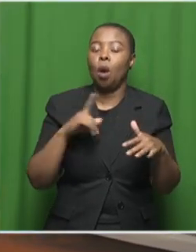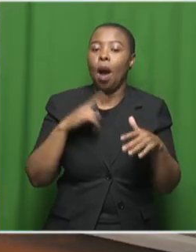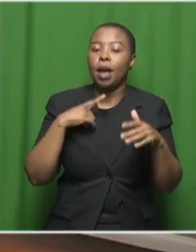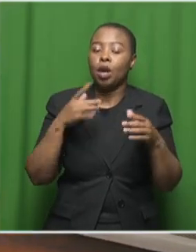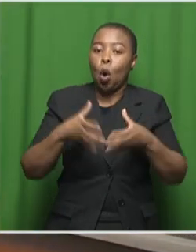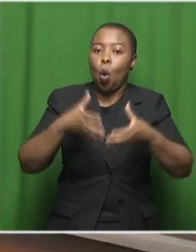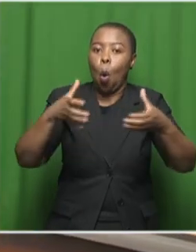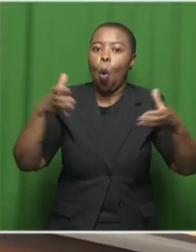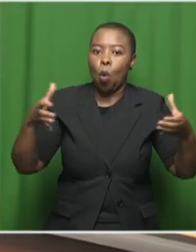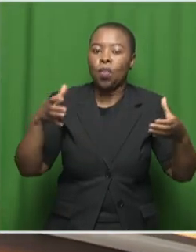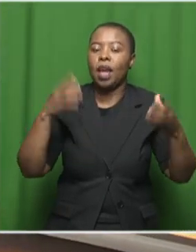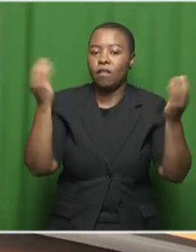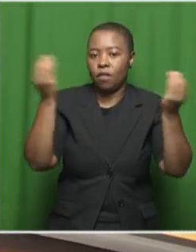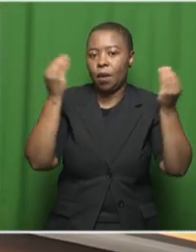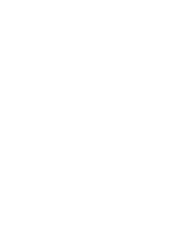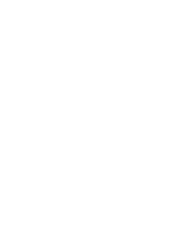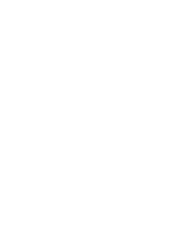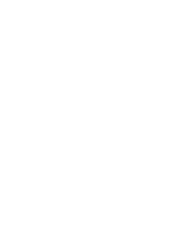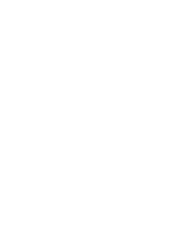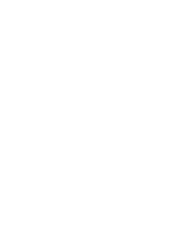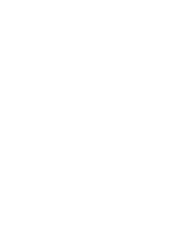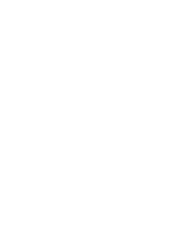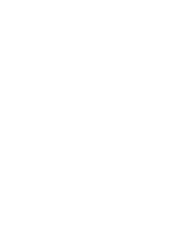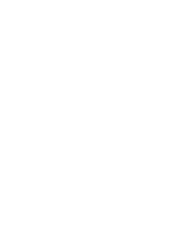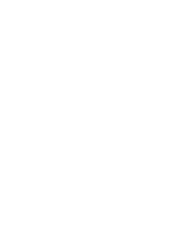popularity of artificial intelligence